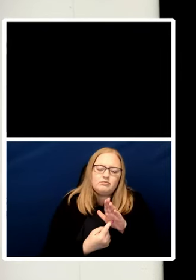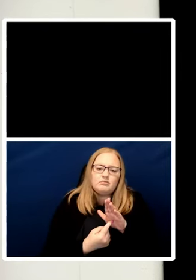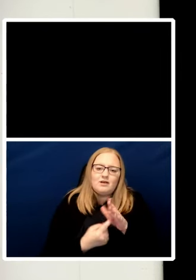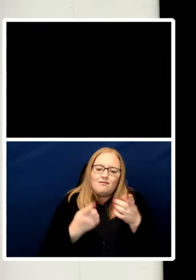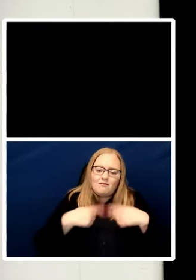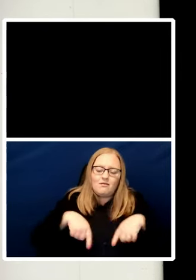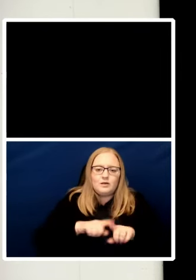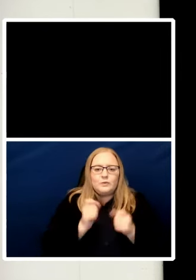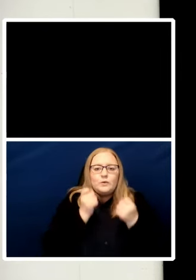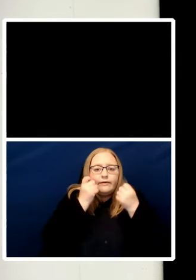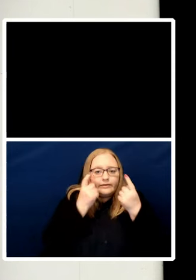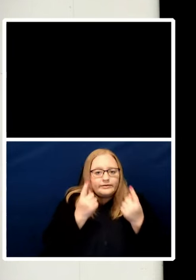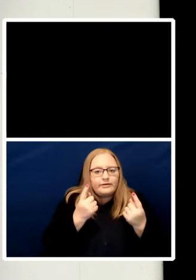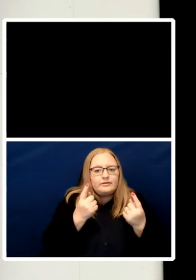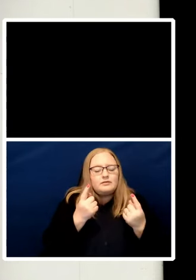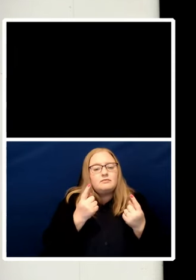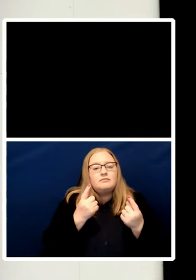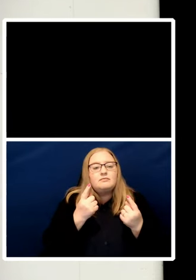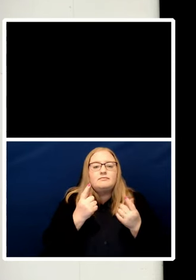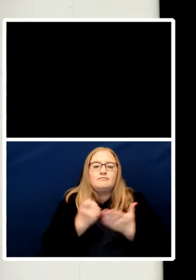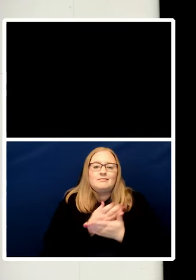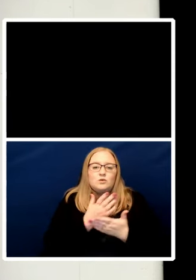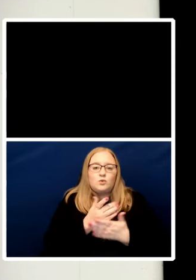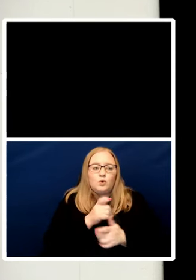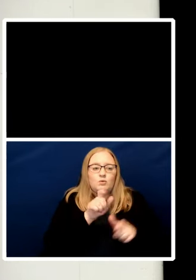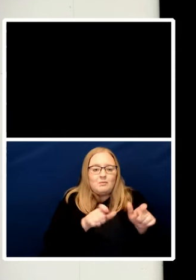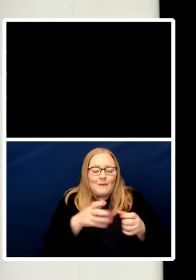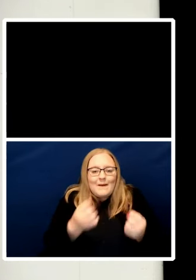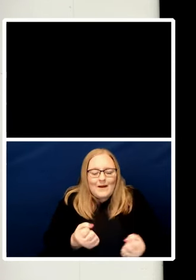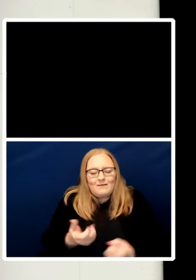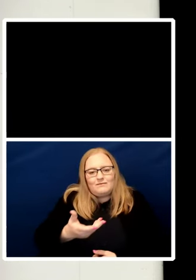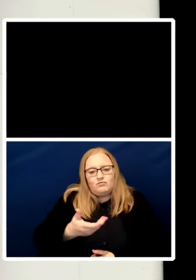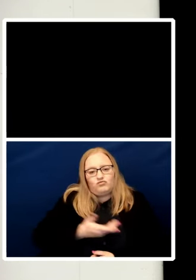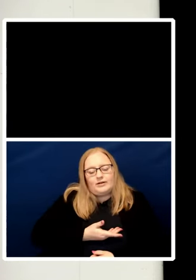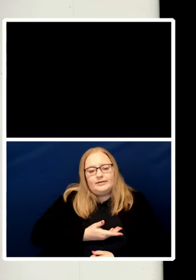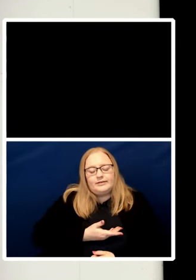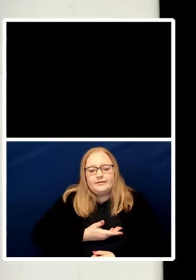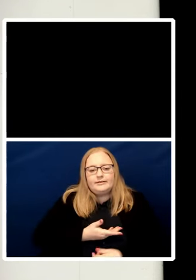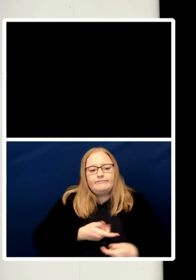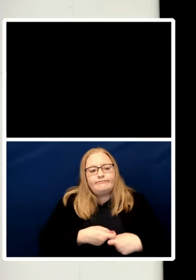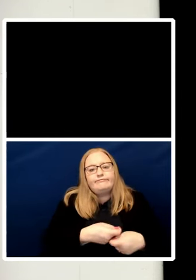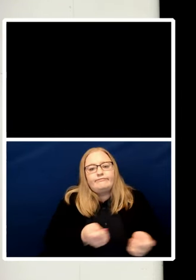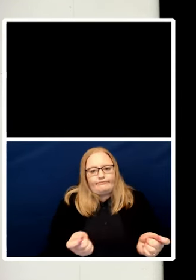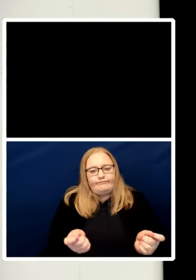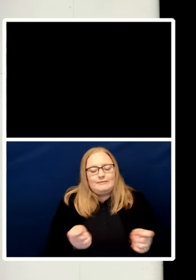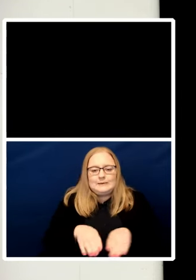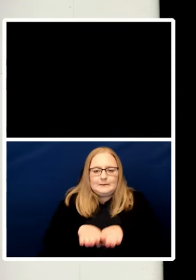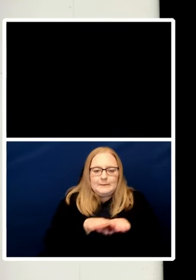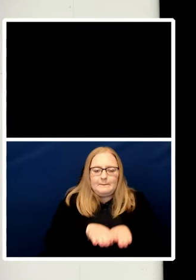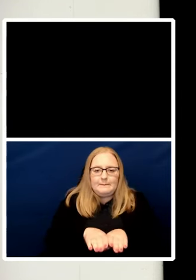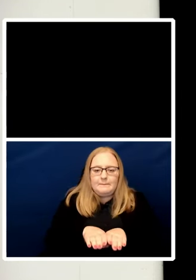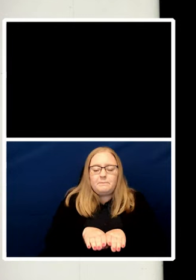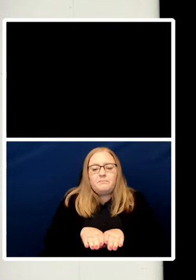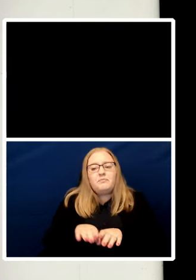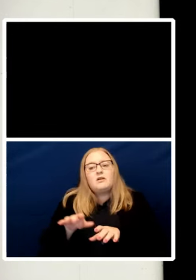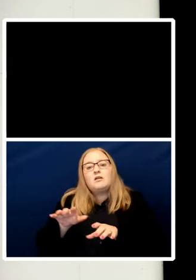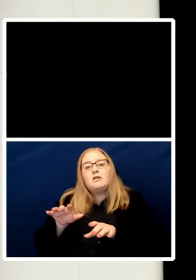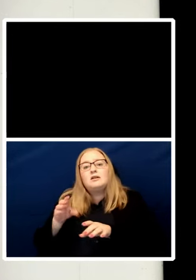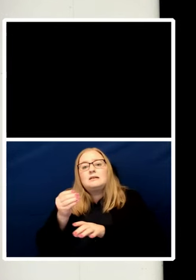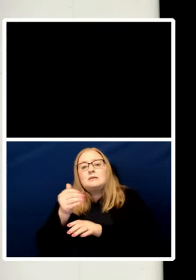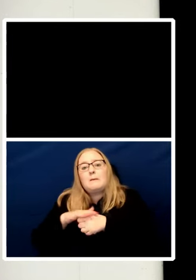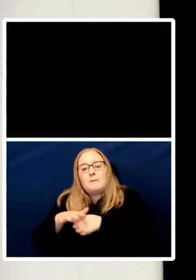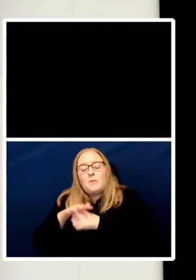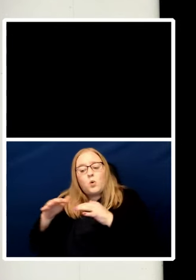As wars and pandemics which bring death and hardship to some and eye